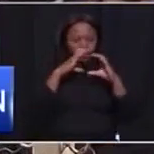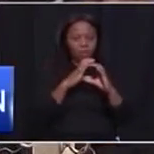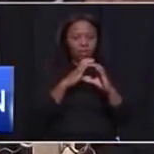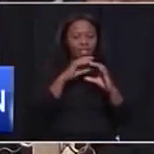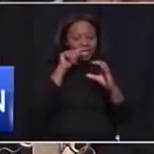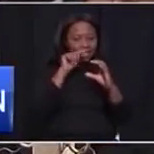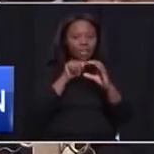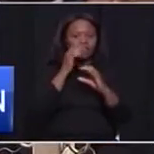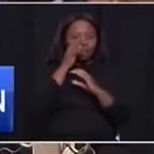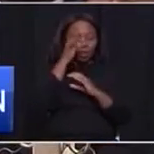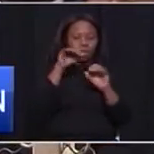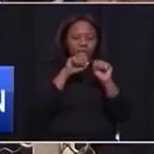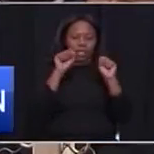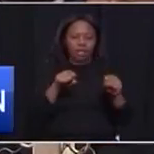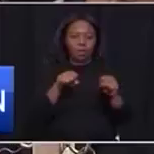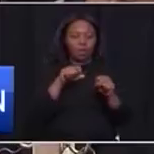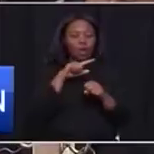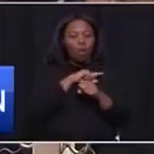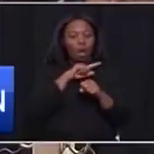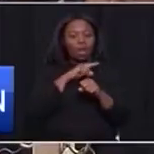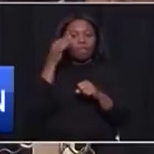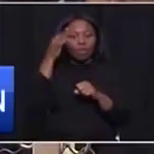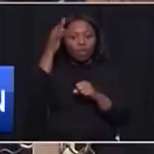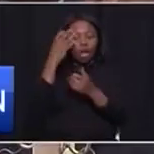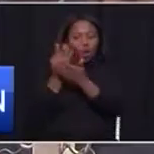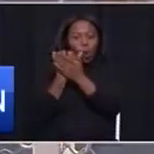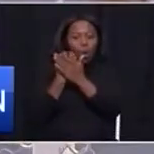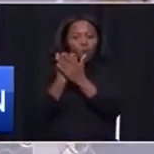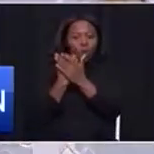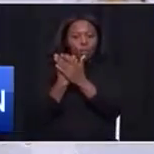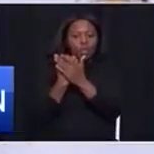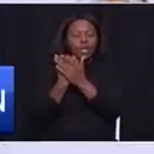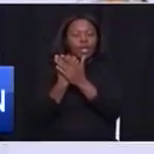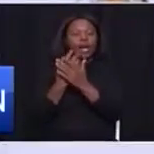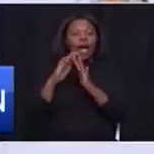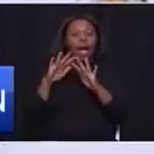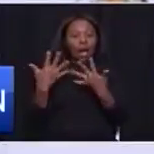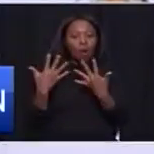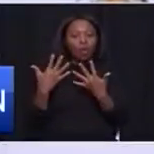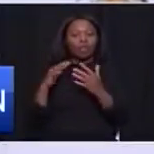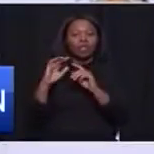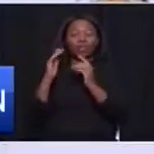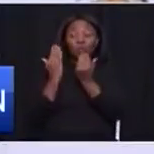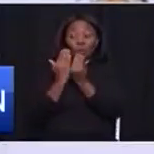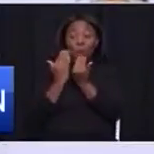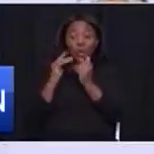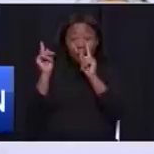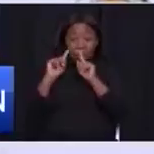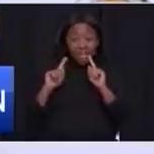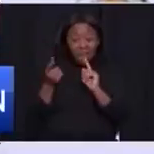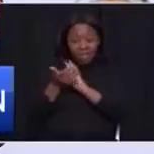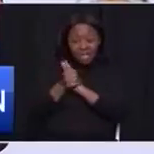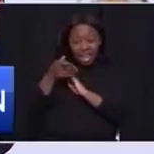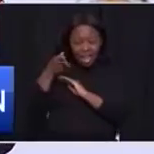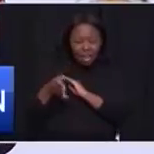for the future to meet the demands of the future economy by rolling out schools of specialization, working